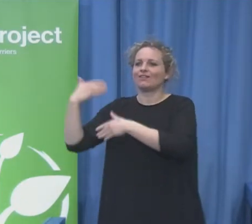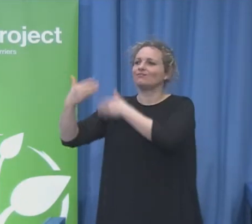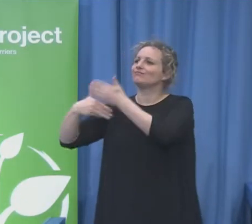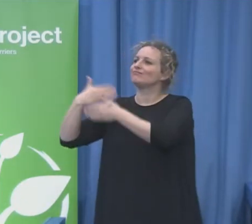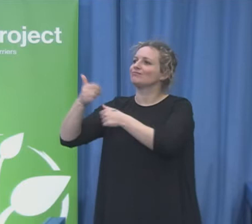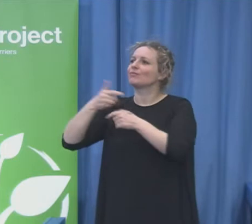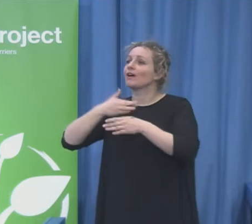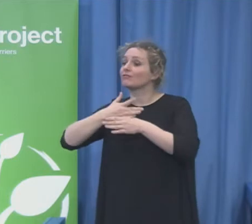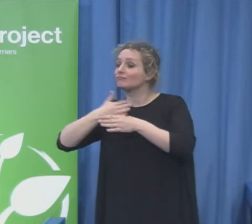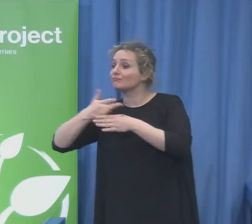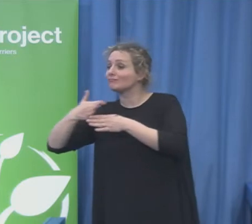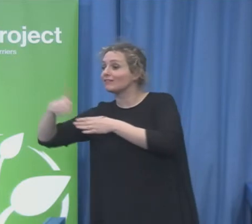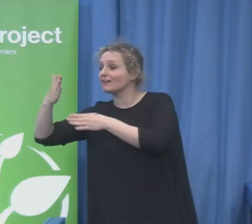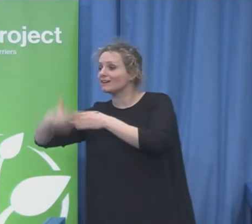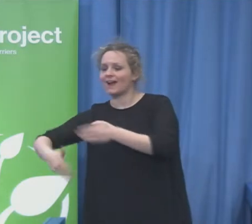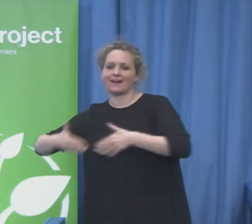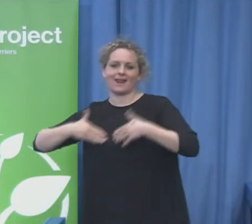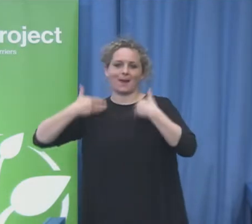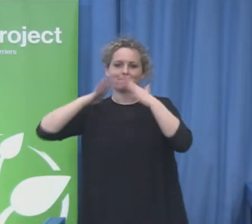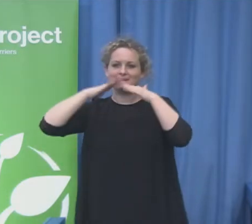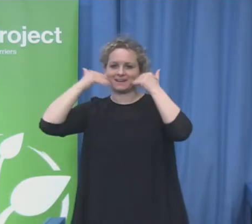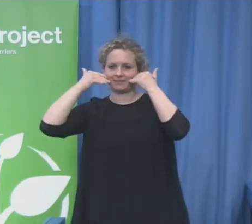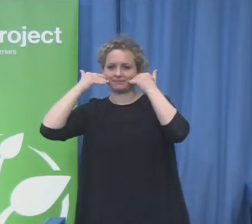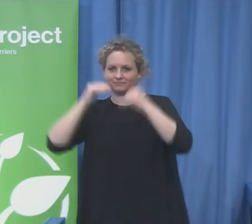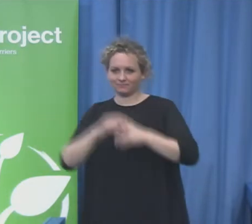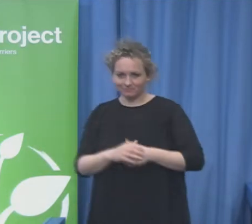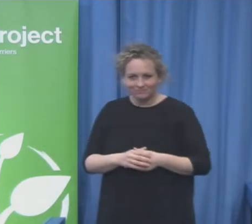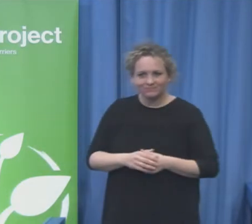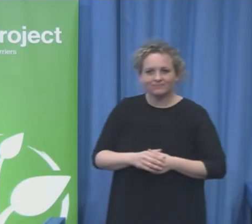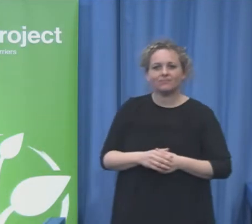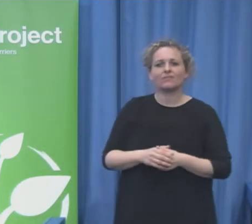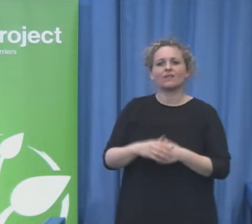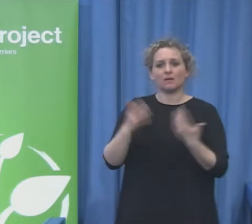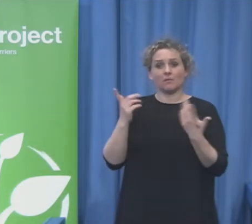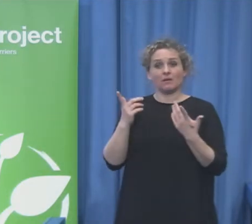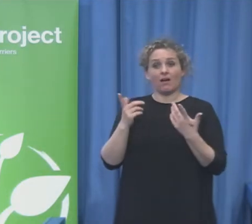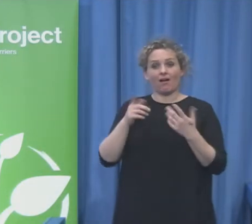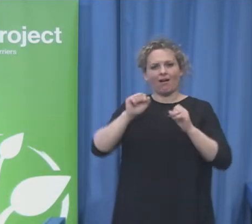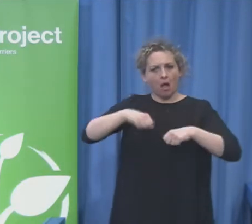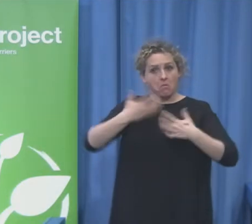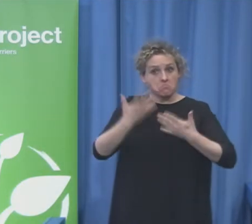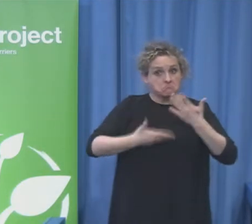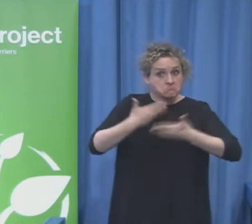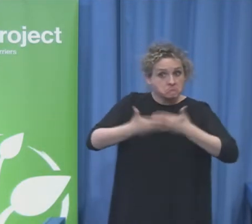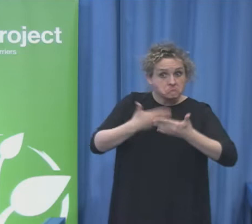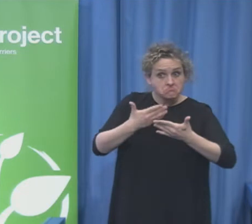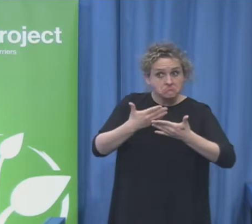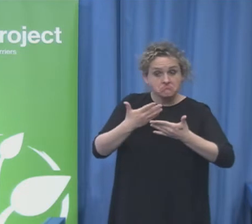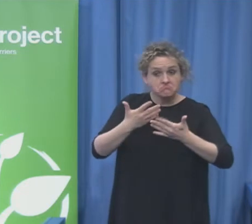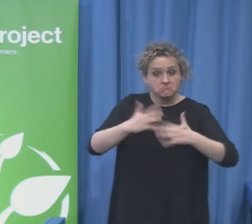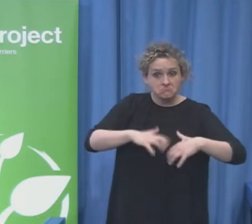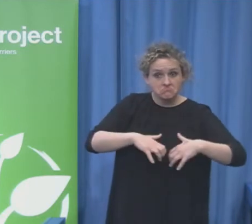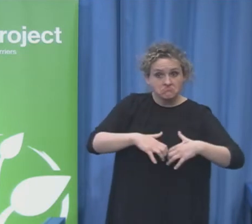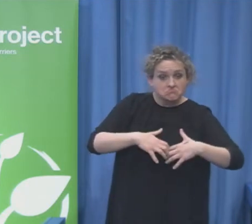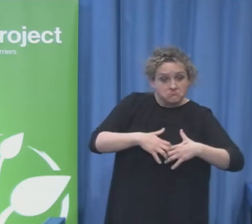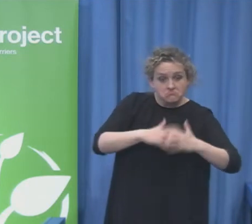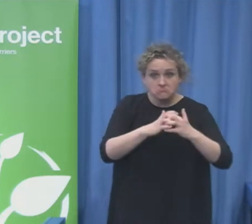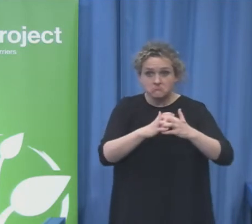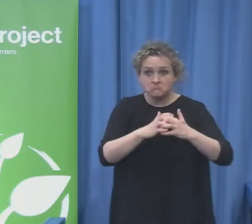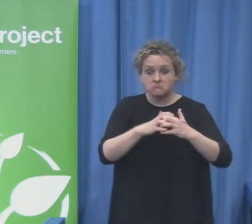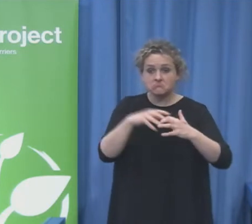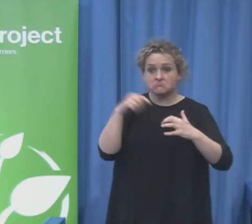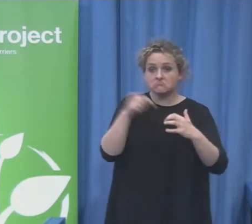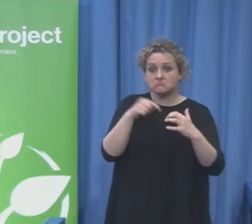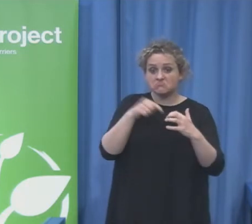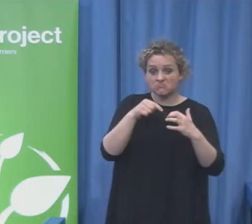keeping developing and support them instead. Do we have any government ministers in the